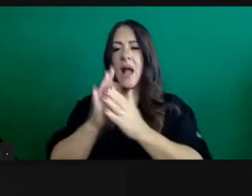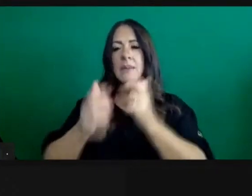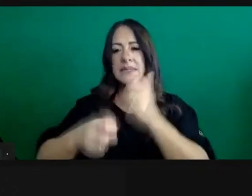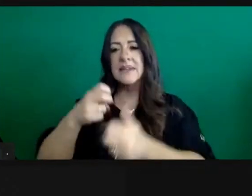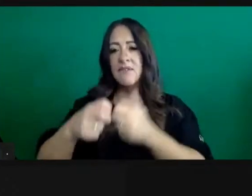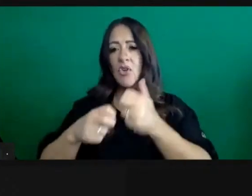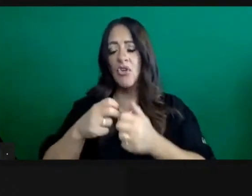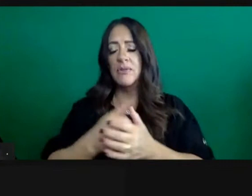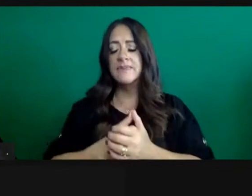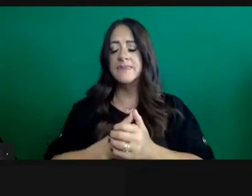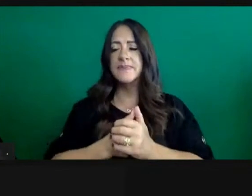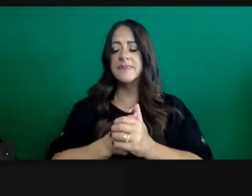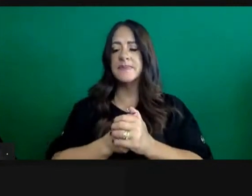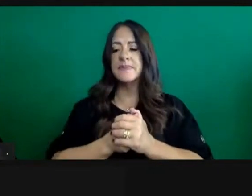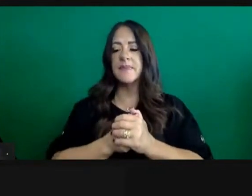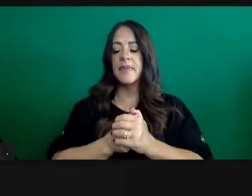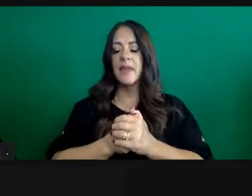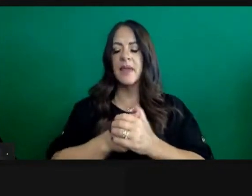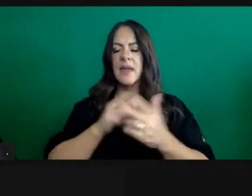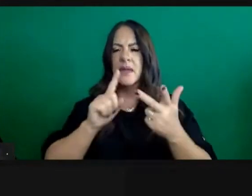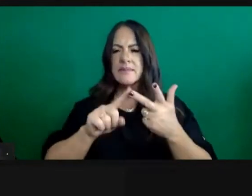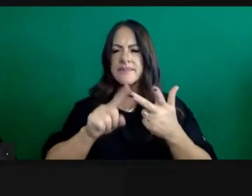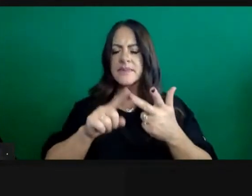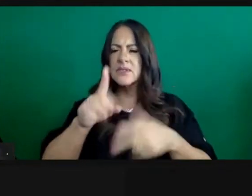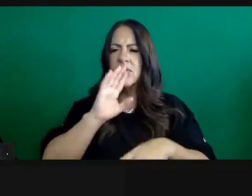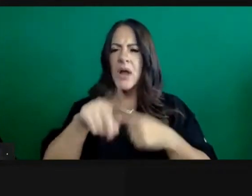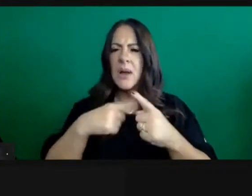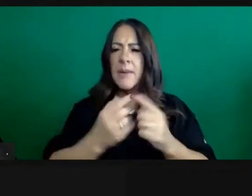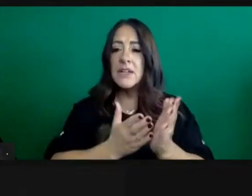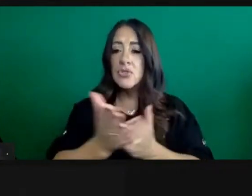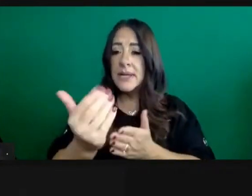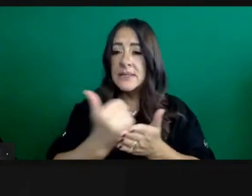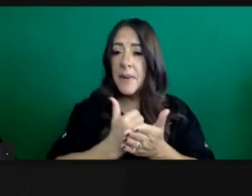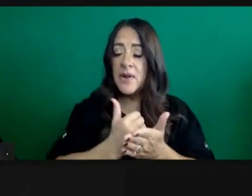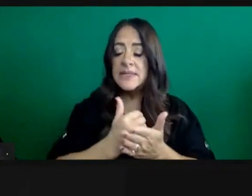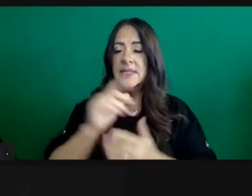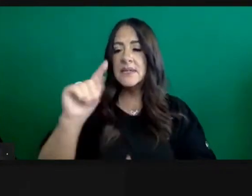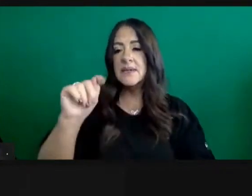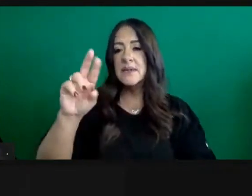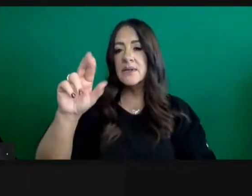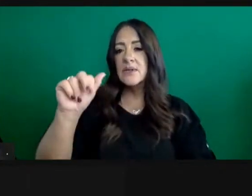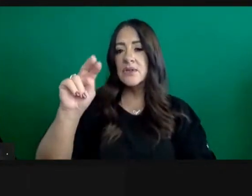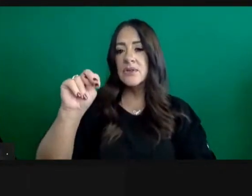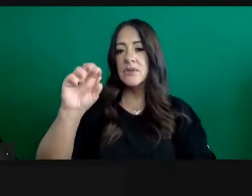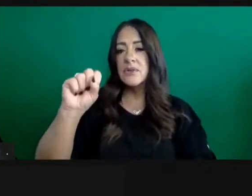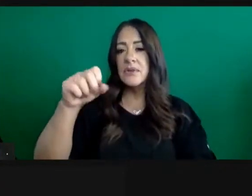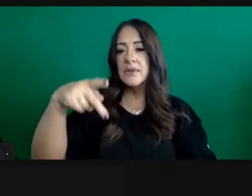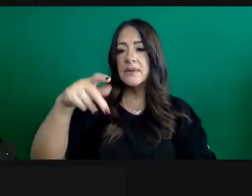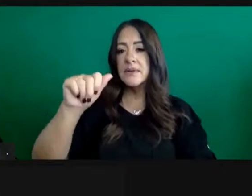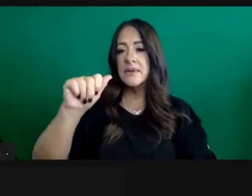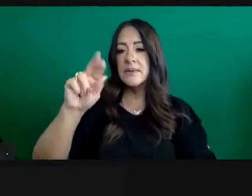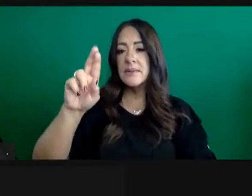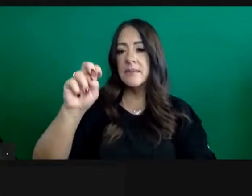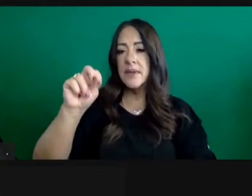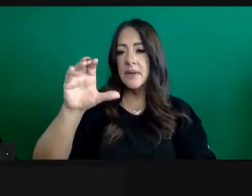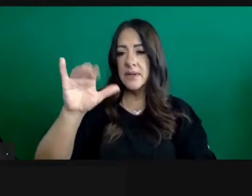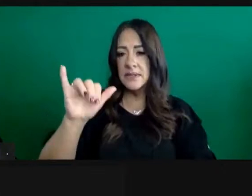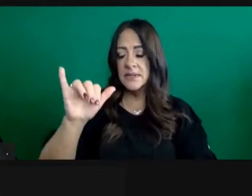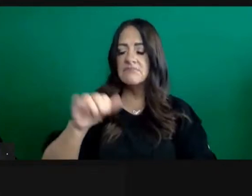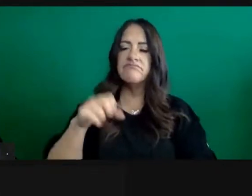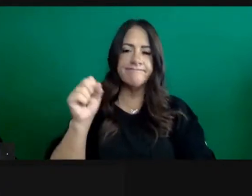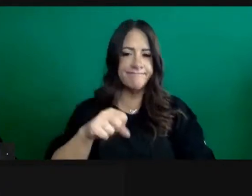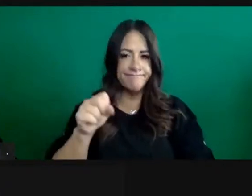to your question about transparency, we have asked and part of what director Kim McCoy Wade